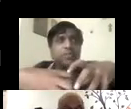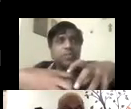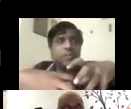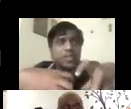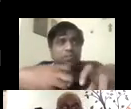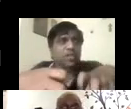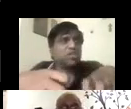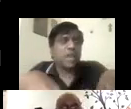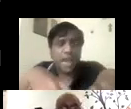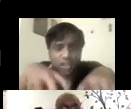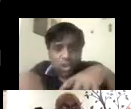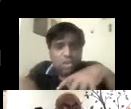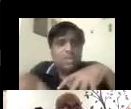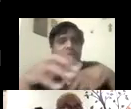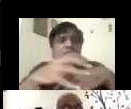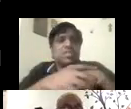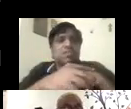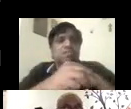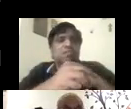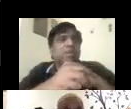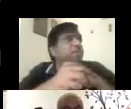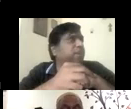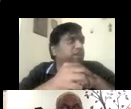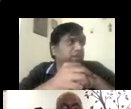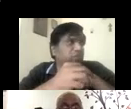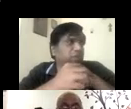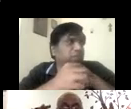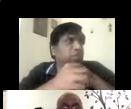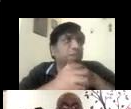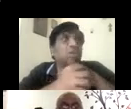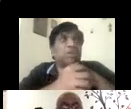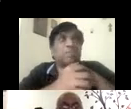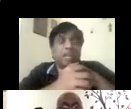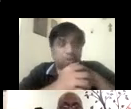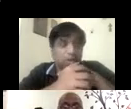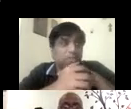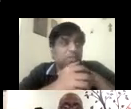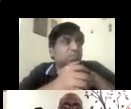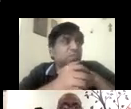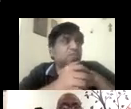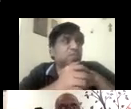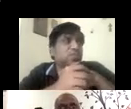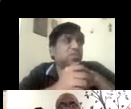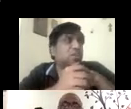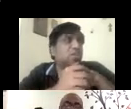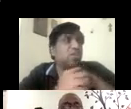you know, the machine works, the hands-on stuff, very difficult. know, if I have to say, mechatronics is